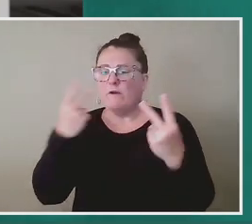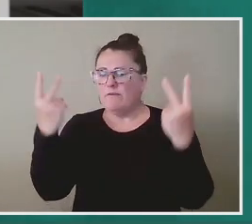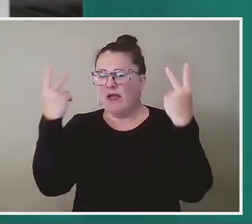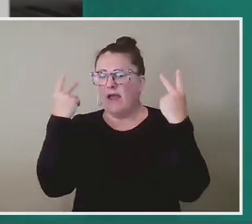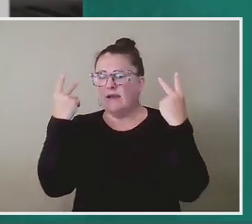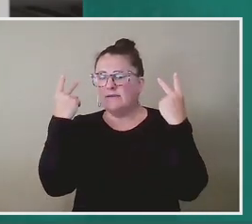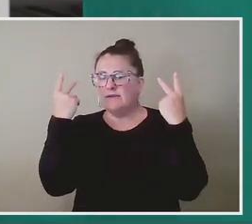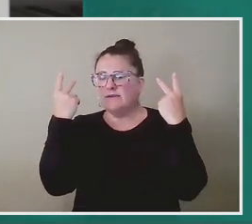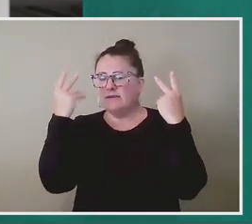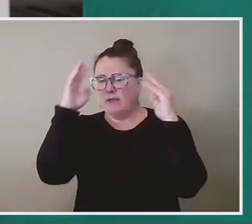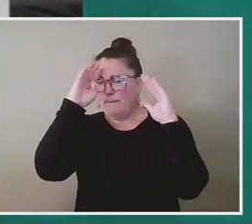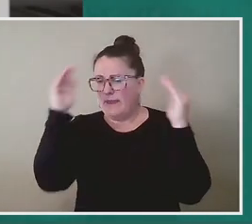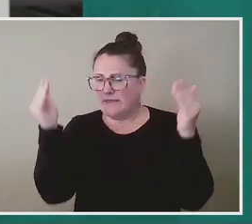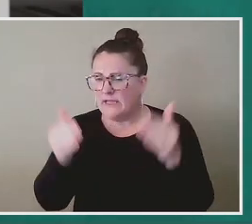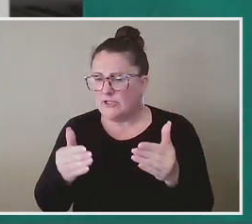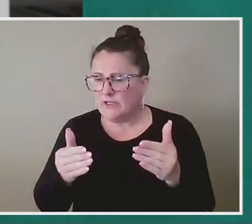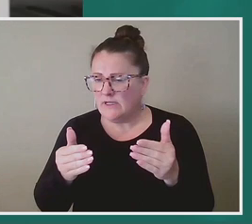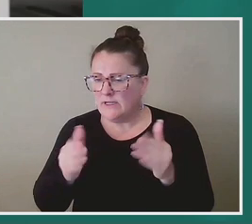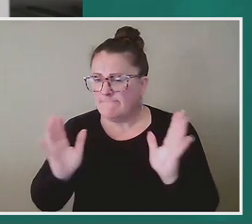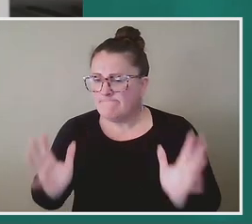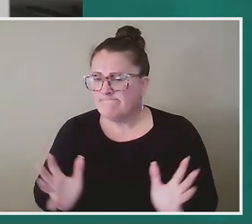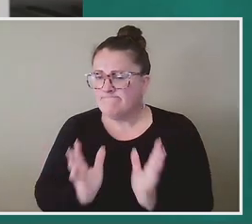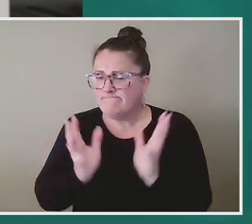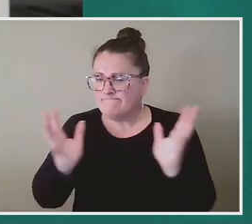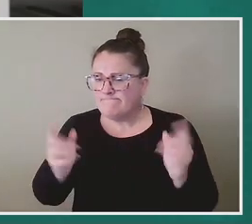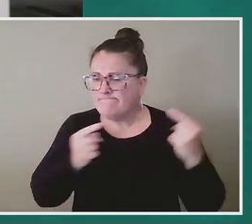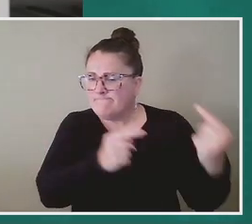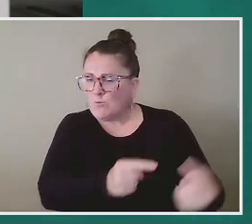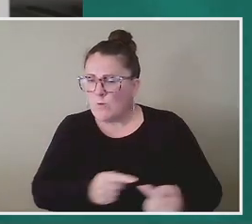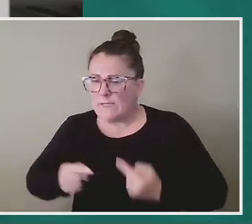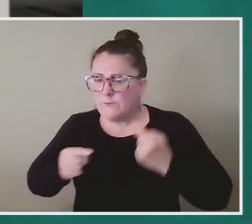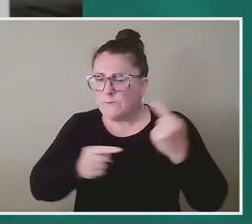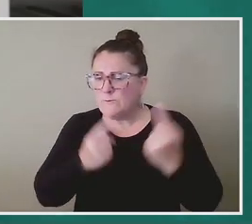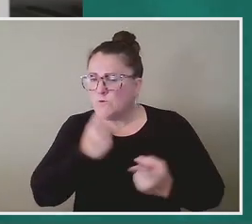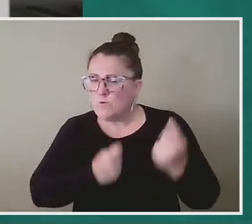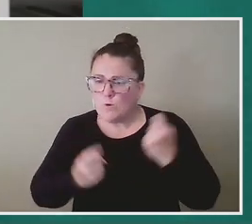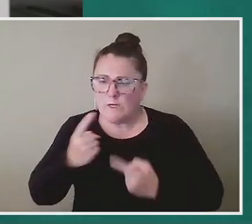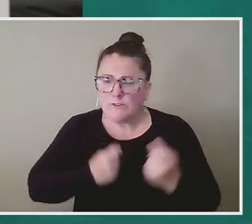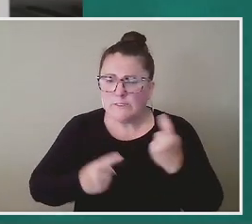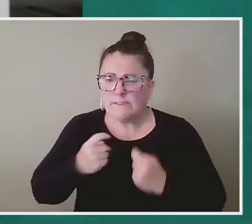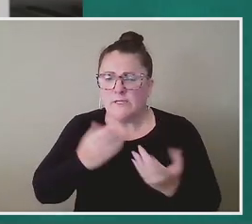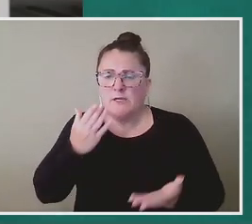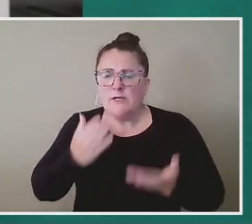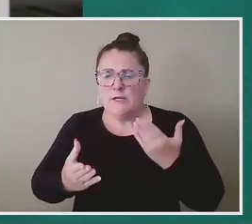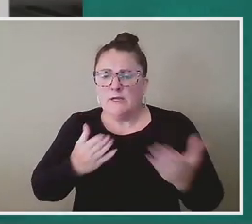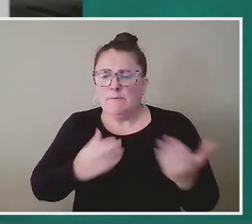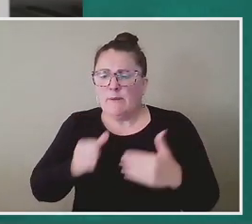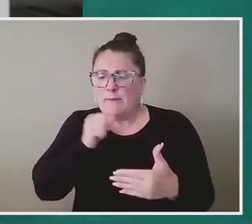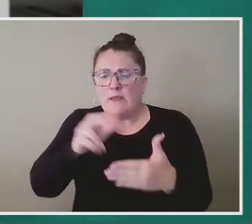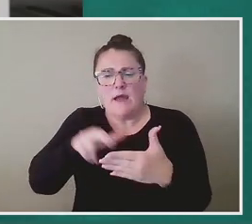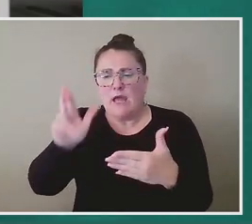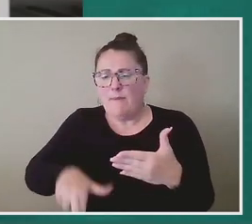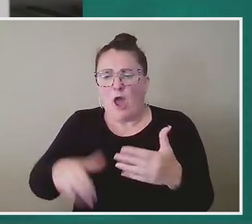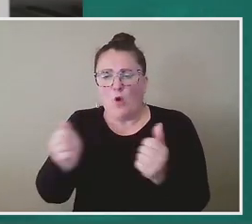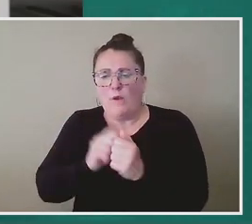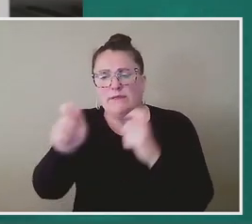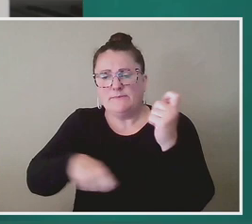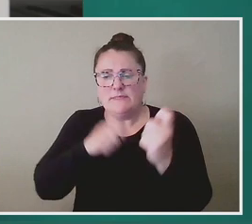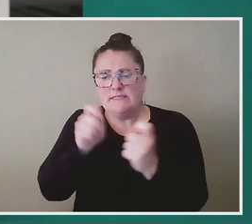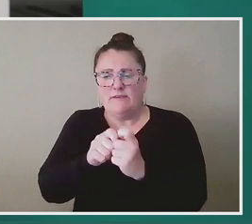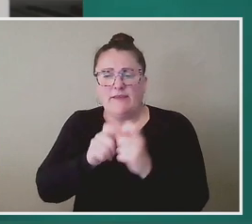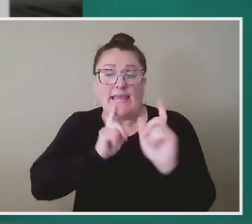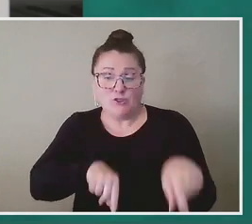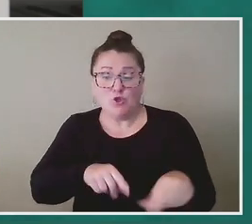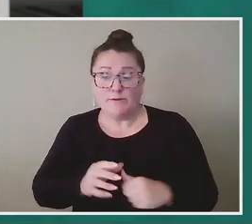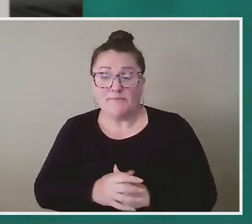it, it pushes you to wrestle with questions, even when you might not necessarily come out with a specific, specific answer.